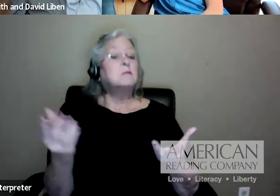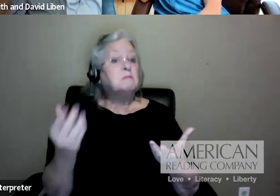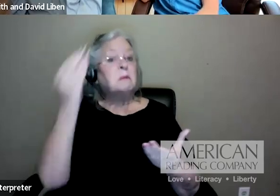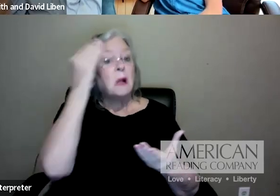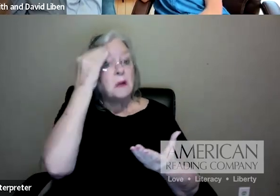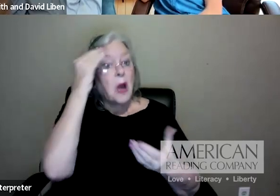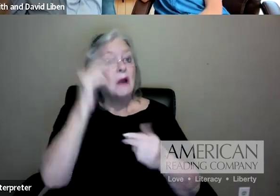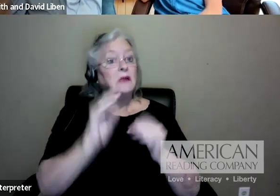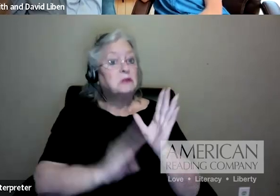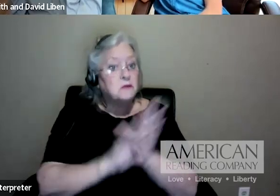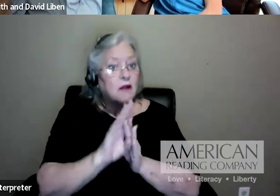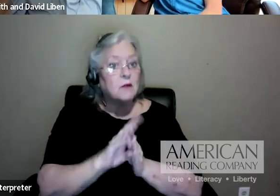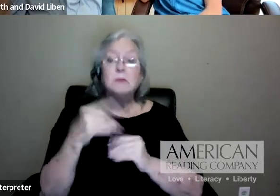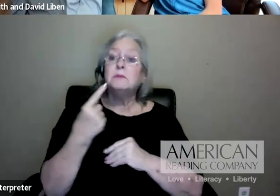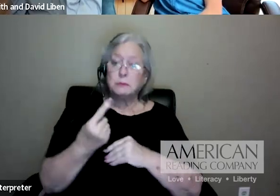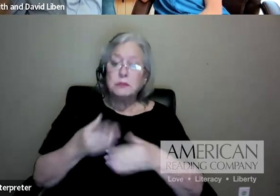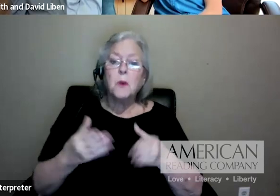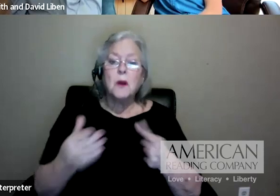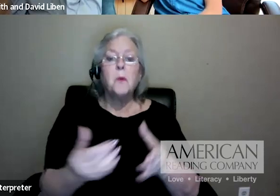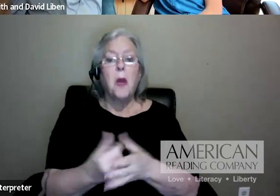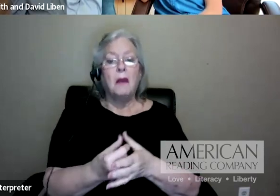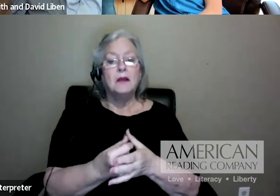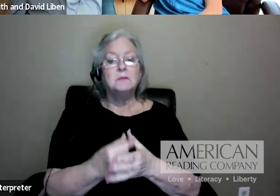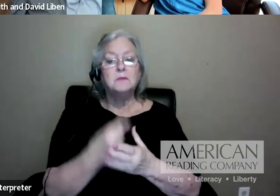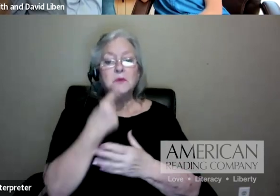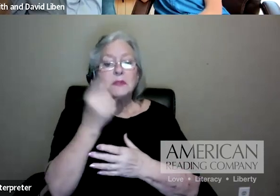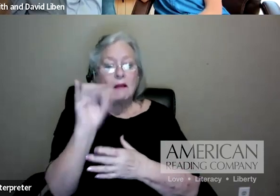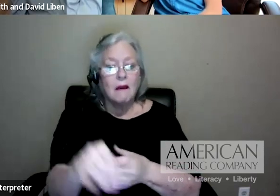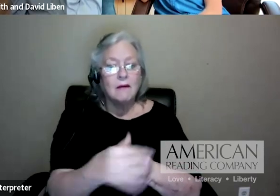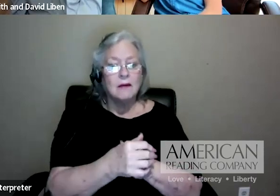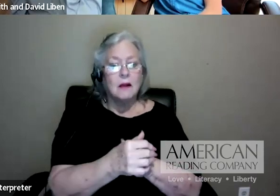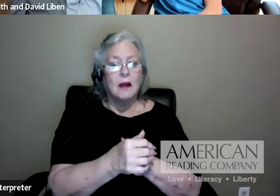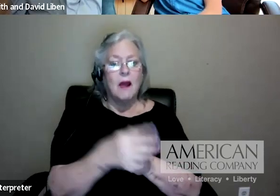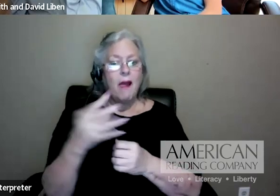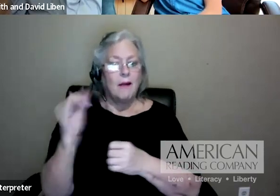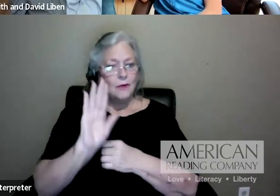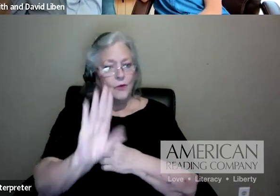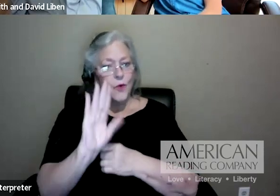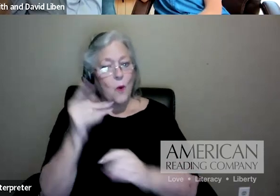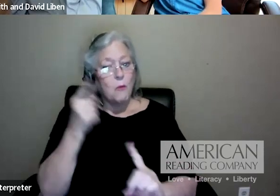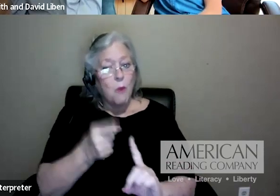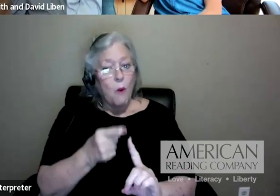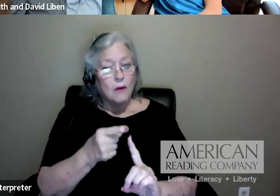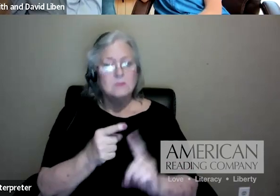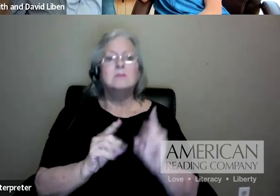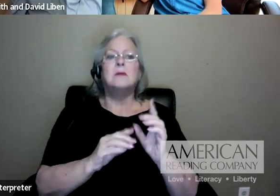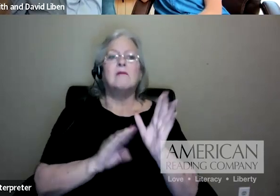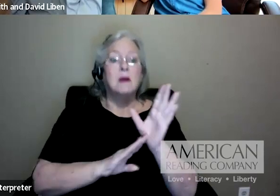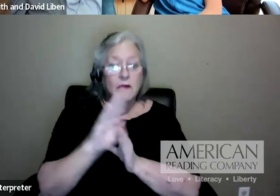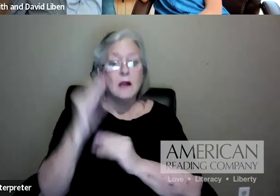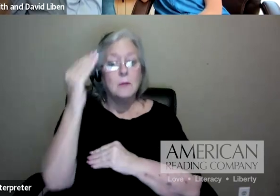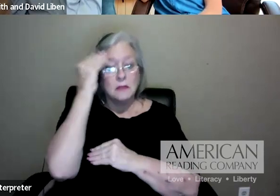And I think your point about building knowledge and then also using it is really, really powerful.